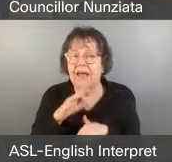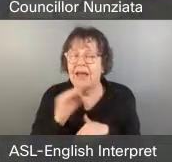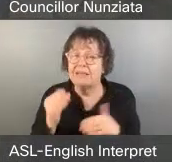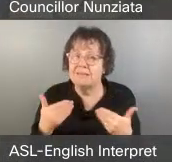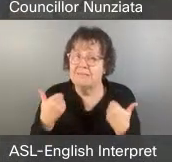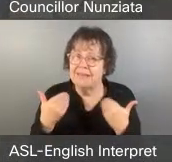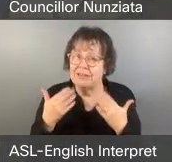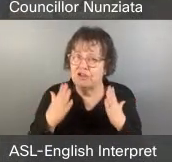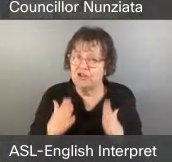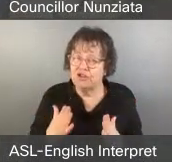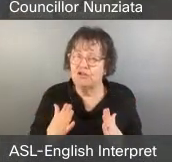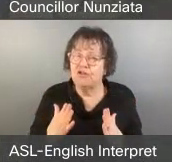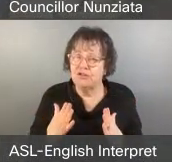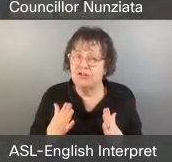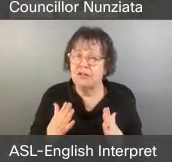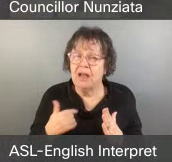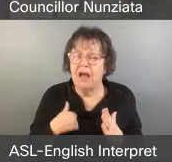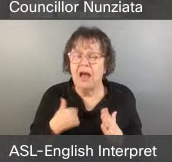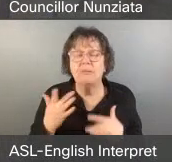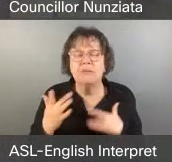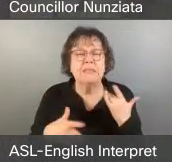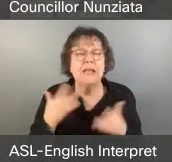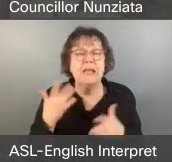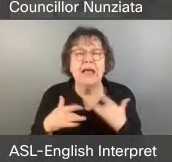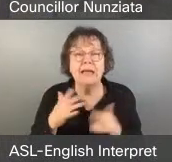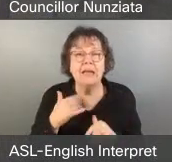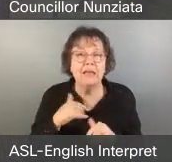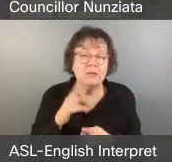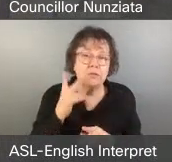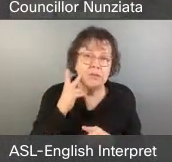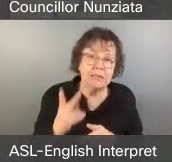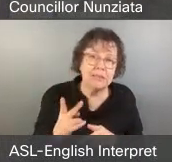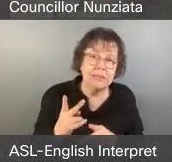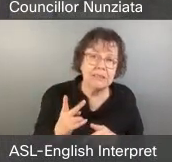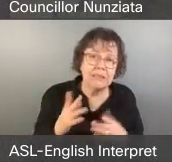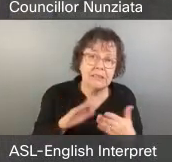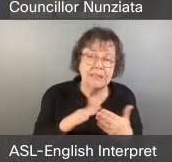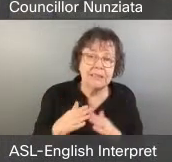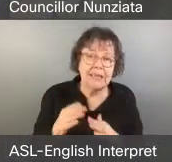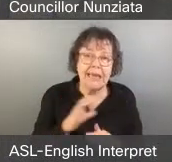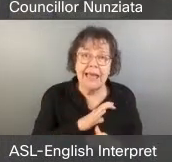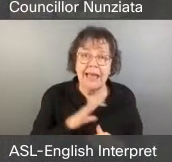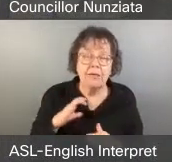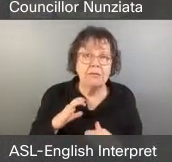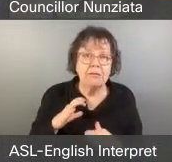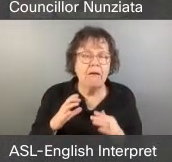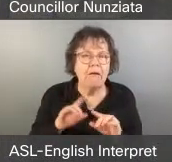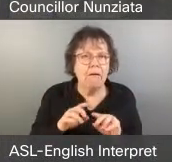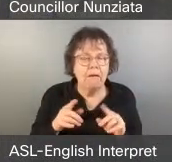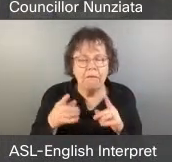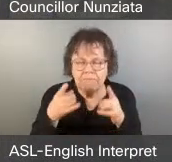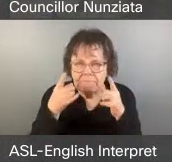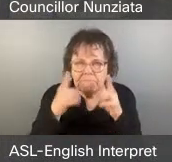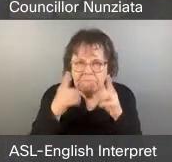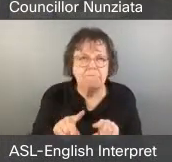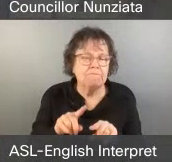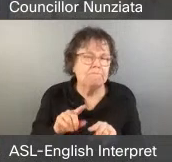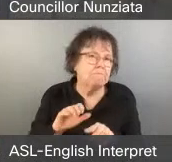I was delighted to hear that city council unanimously approved the creation